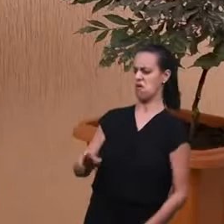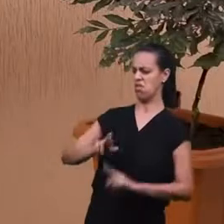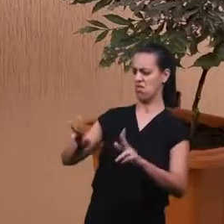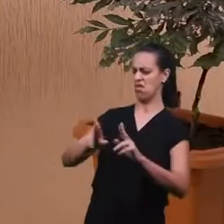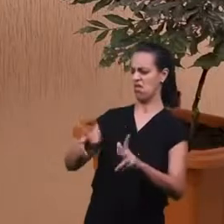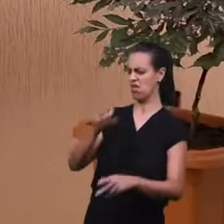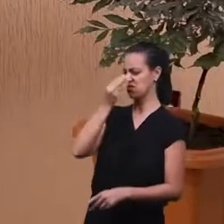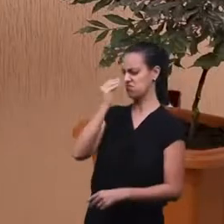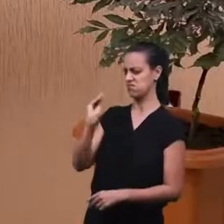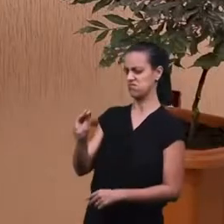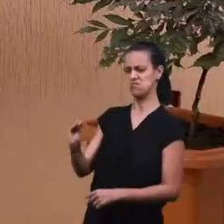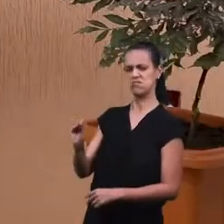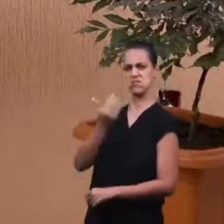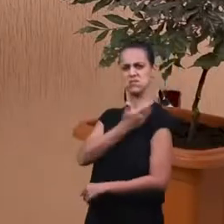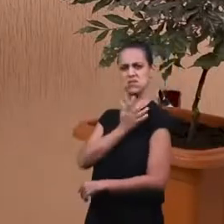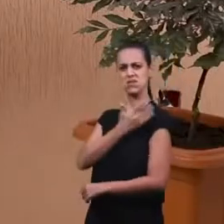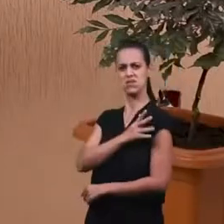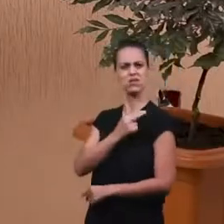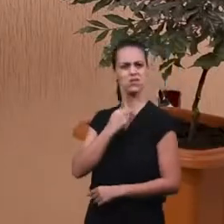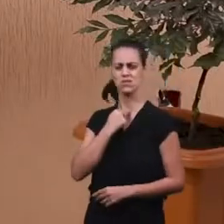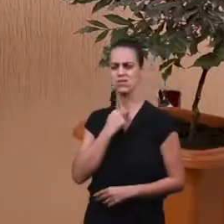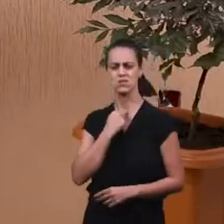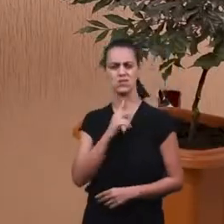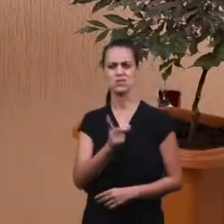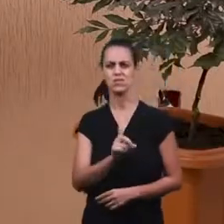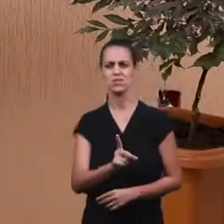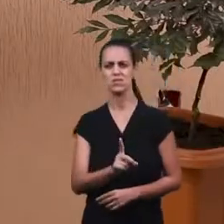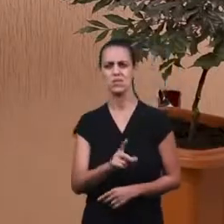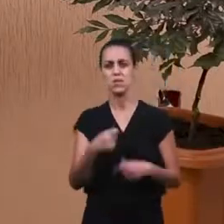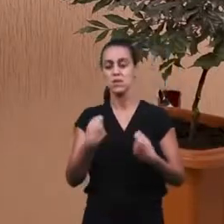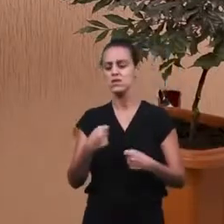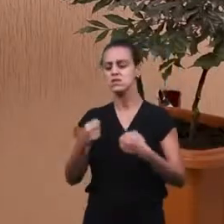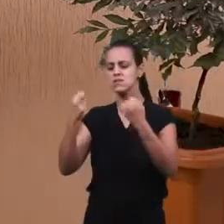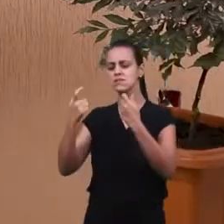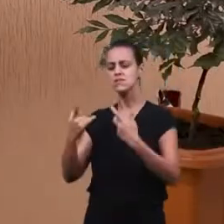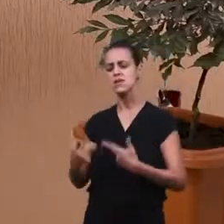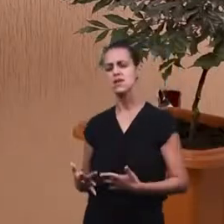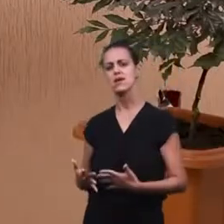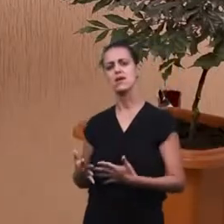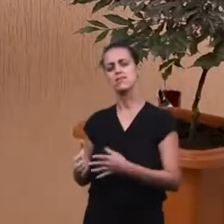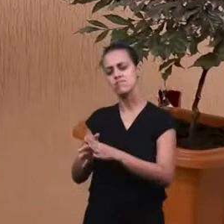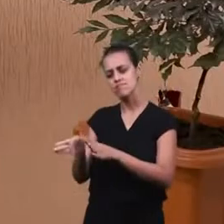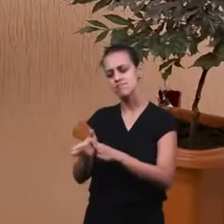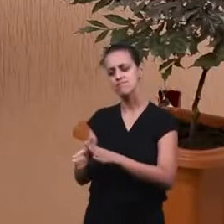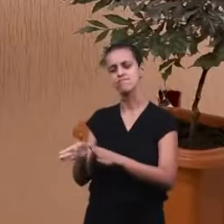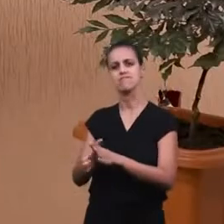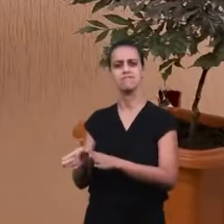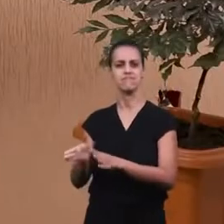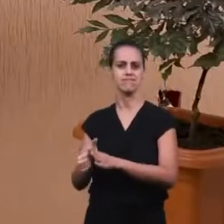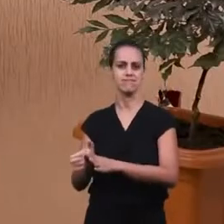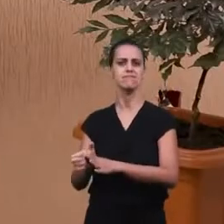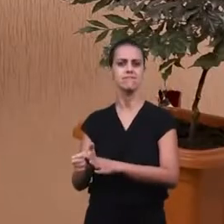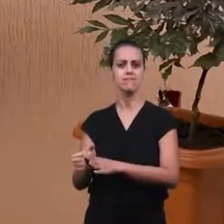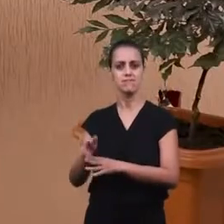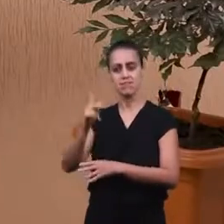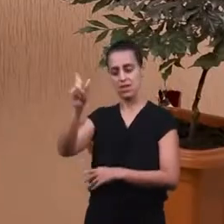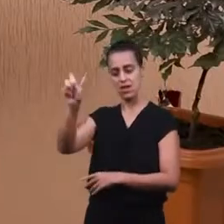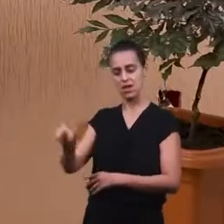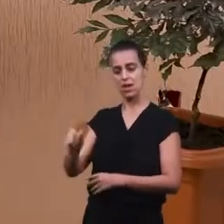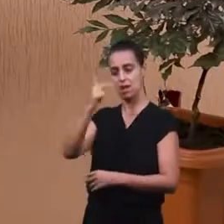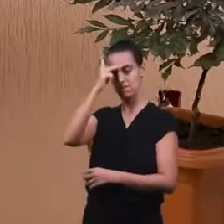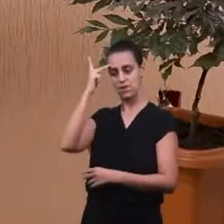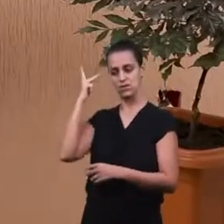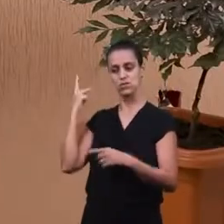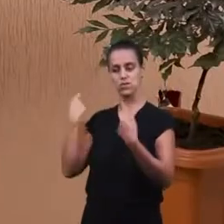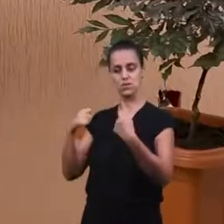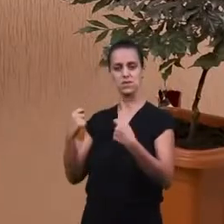And no discrimination. any kind. In our behavior. These. People. Who have. Some need. For accessibility.